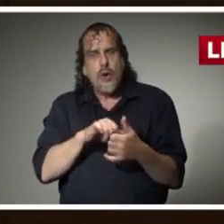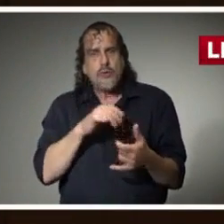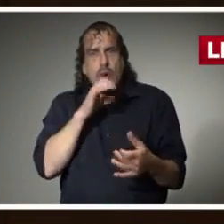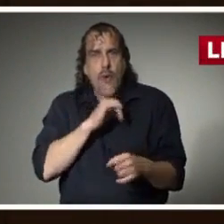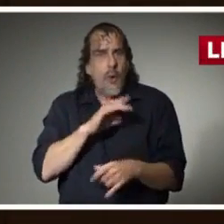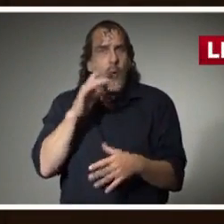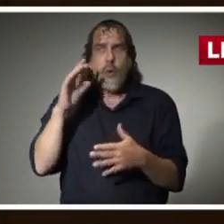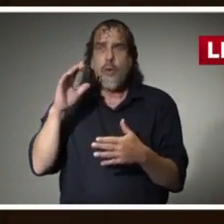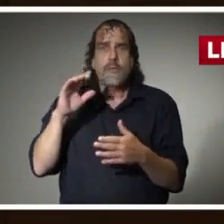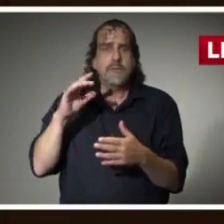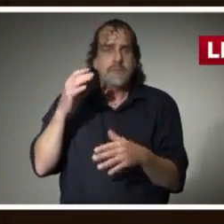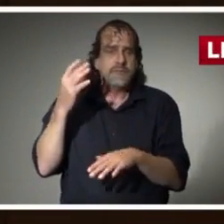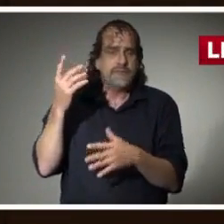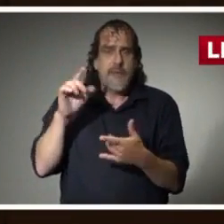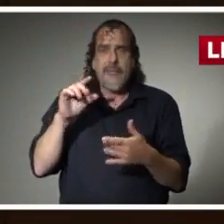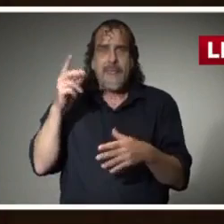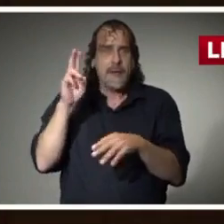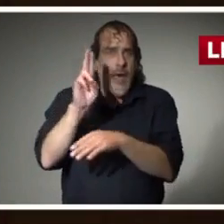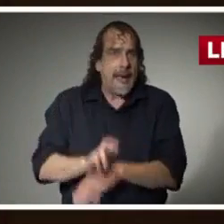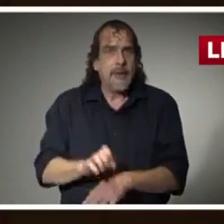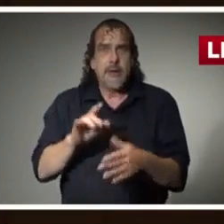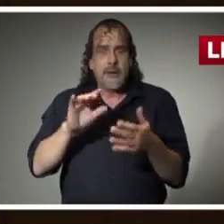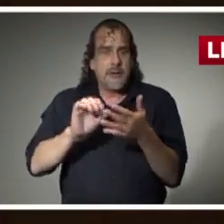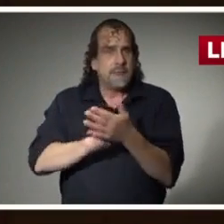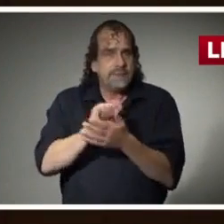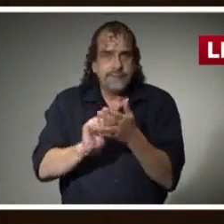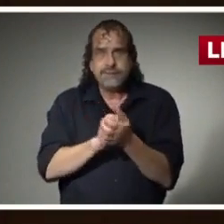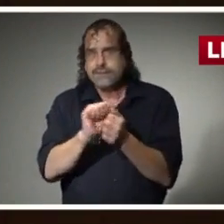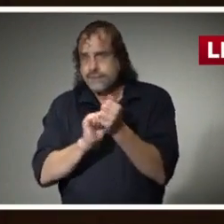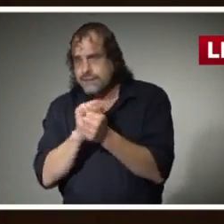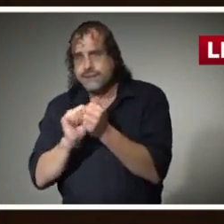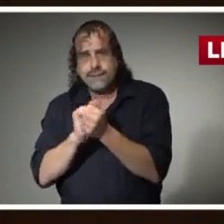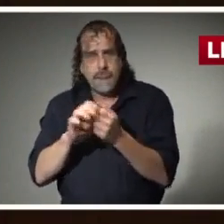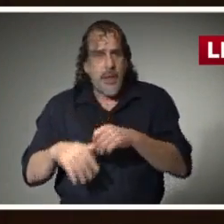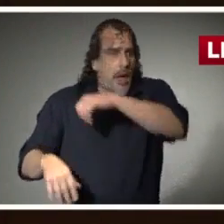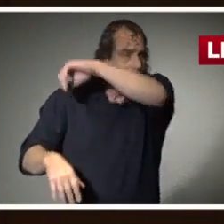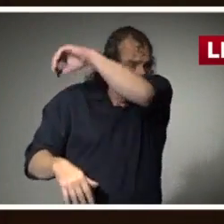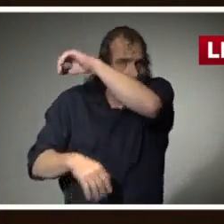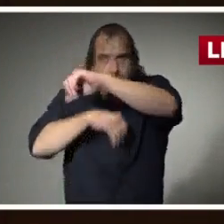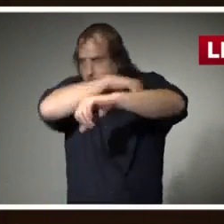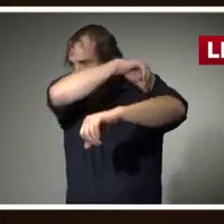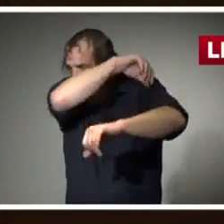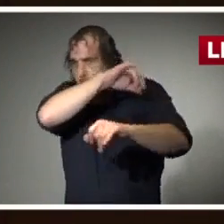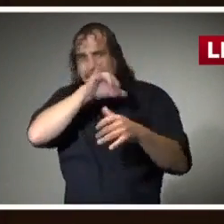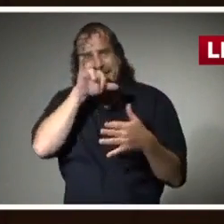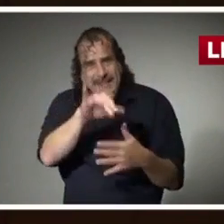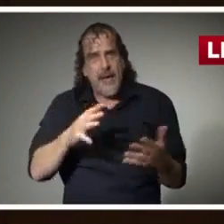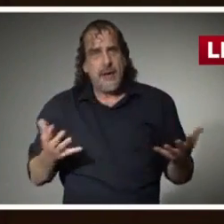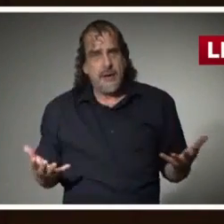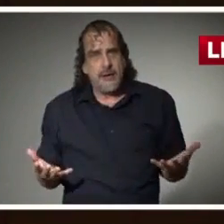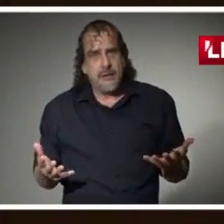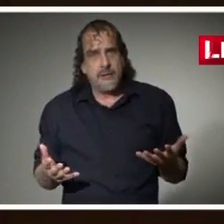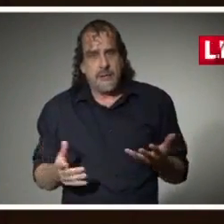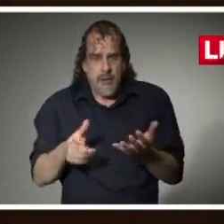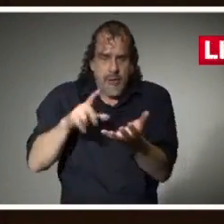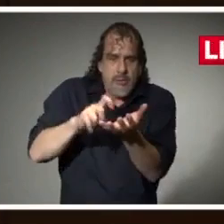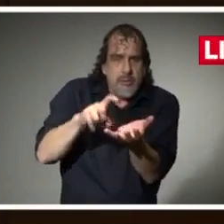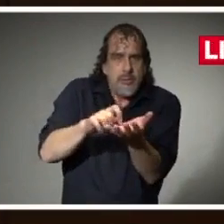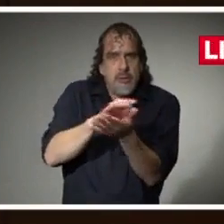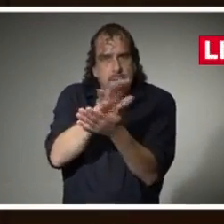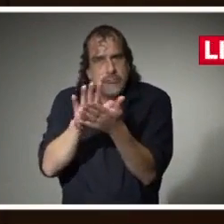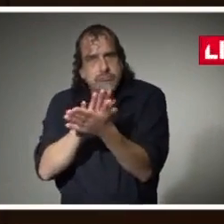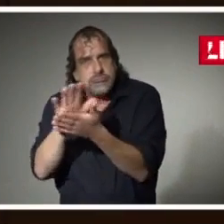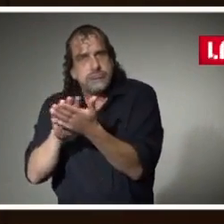for years and years and years around. Infectious diseases. Cover your coughs. You know. Wash your hands.